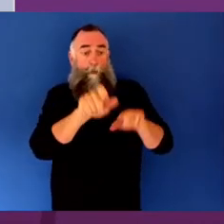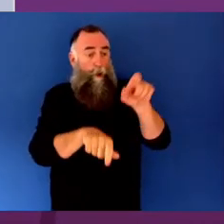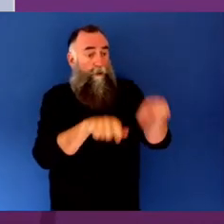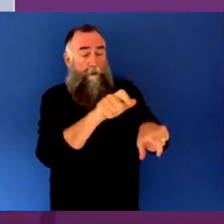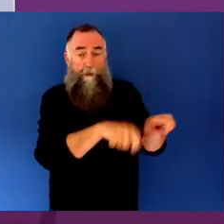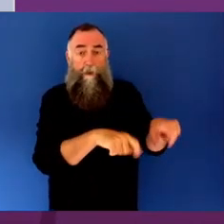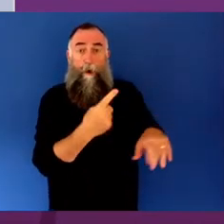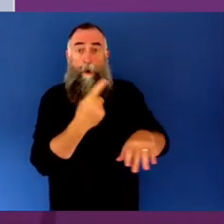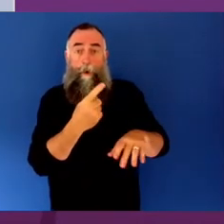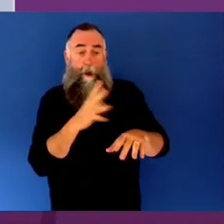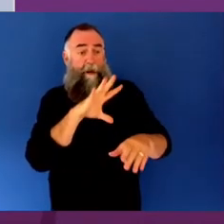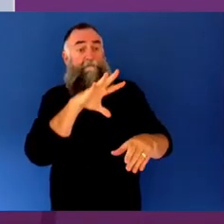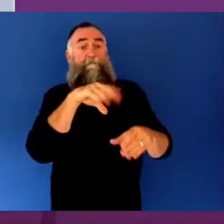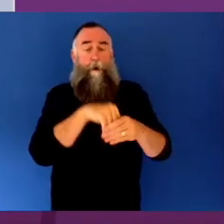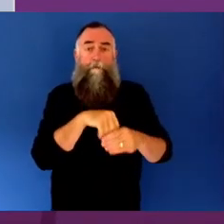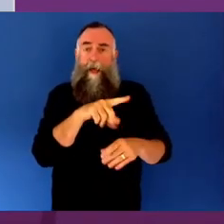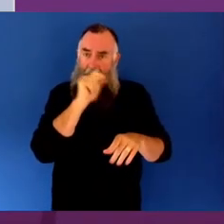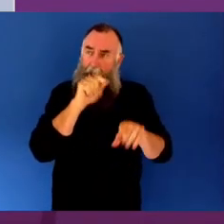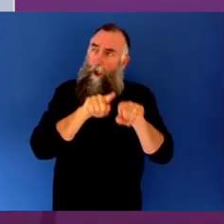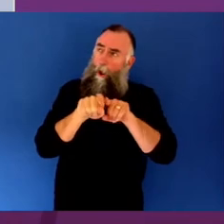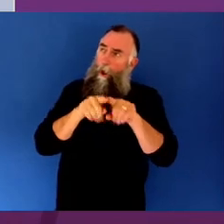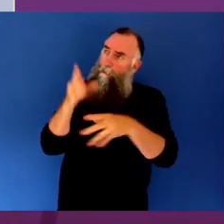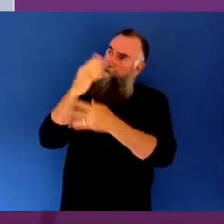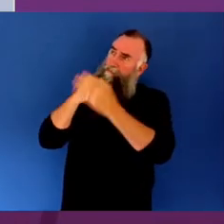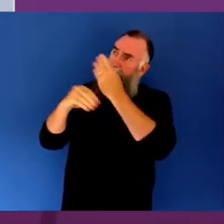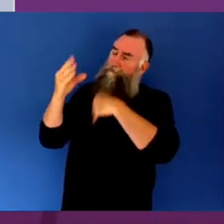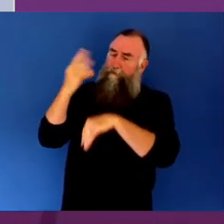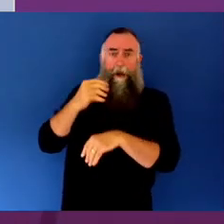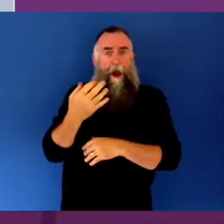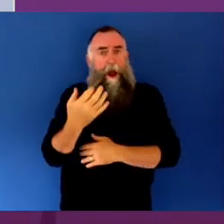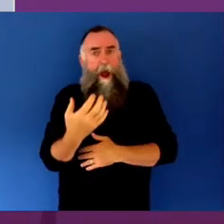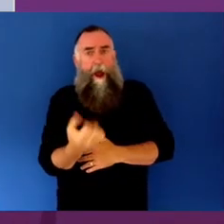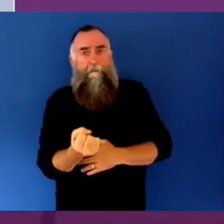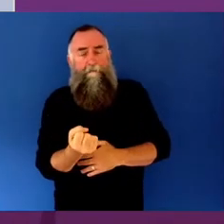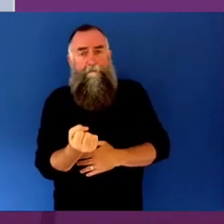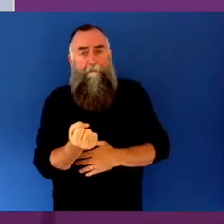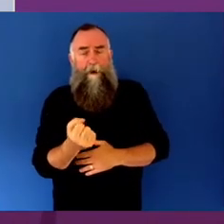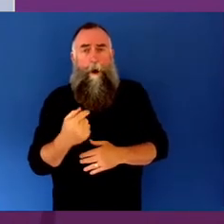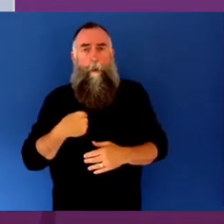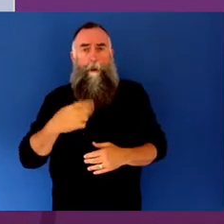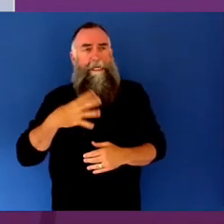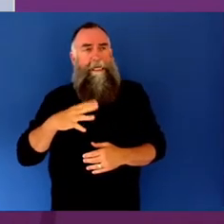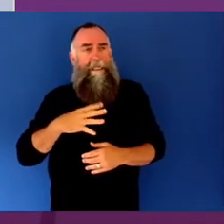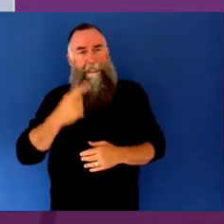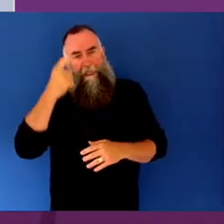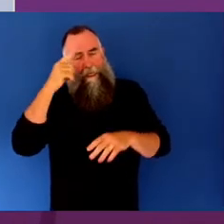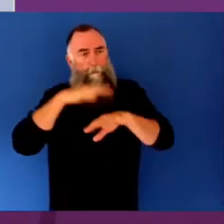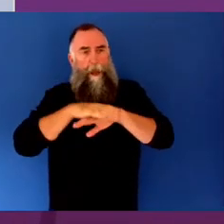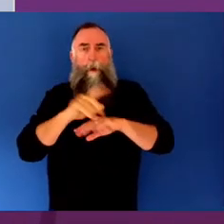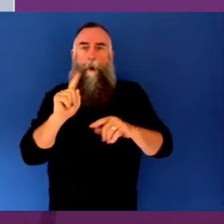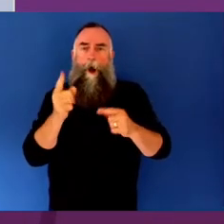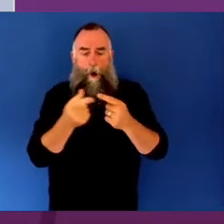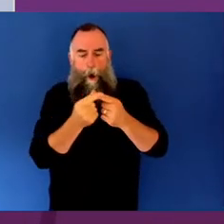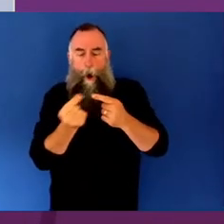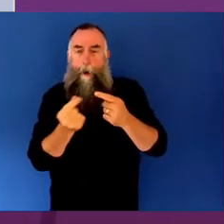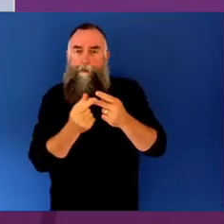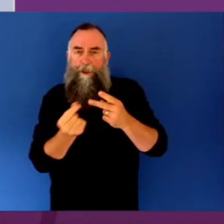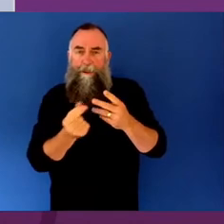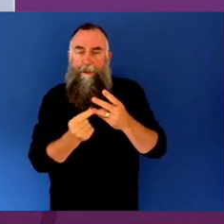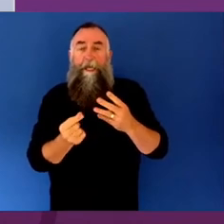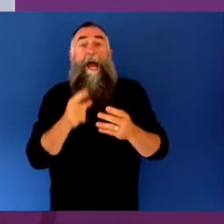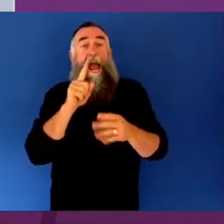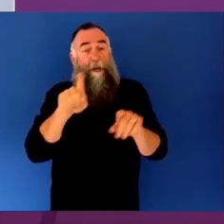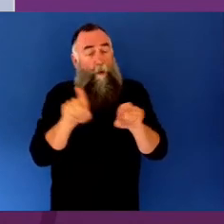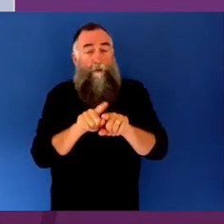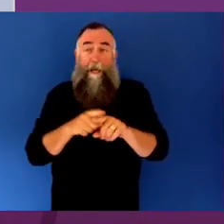a different way of kind of prescribing options for people. And again, it's about that integrated funding model. How do we actually